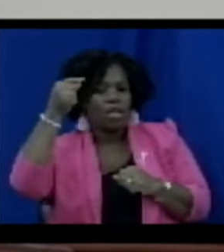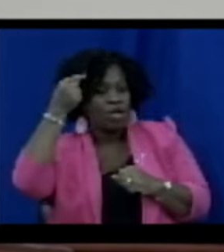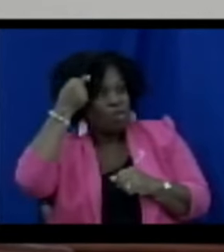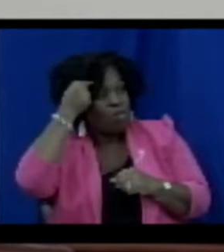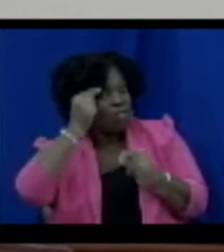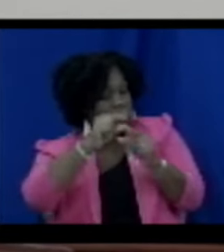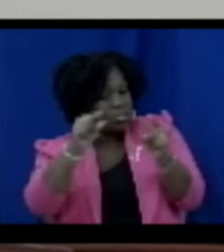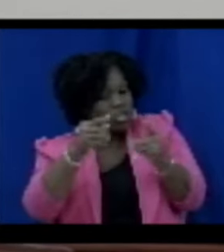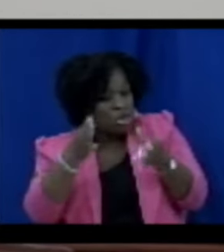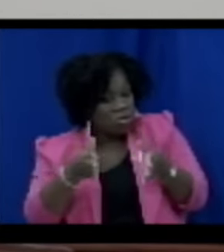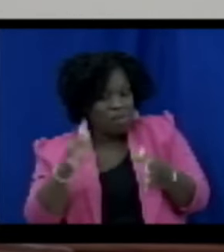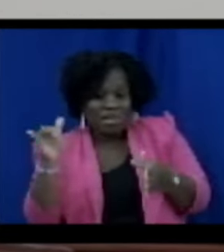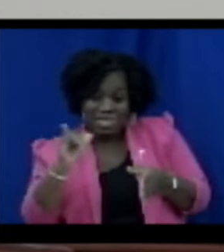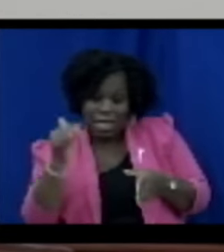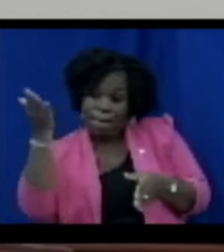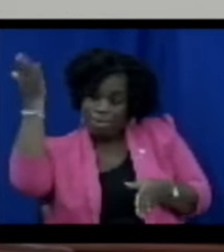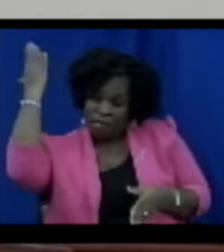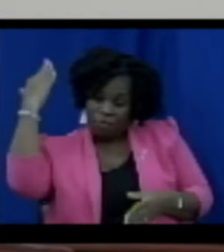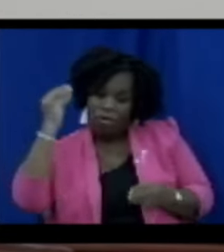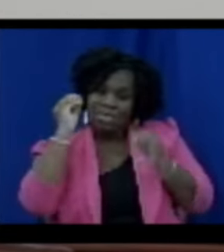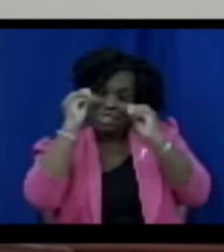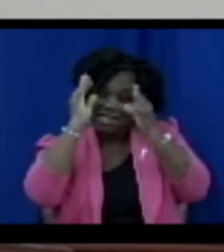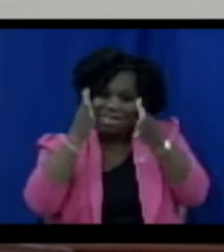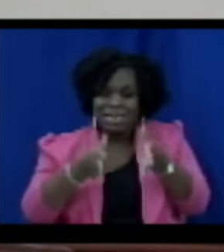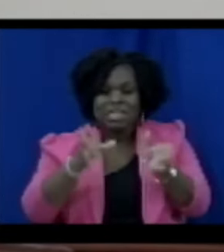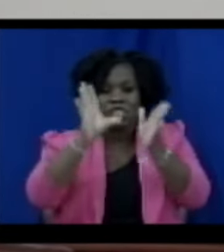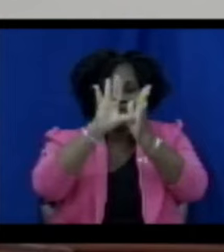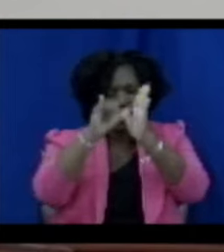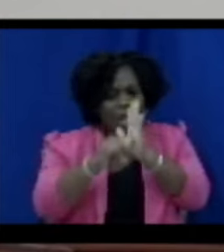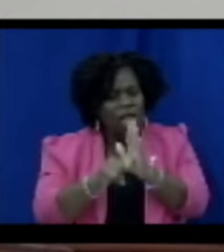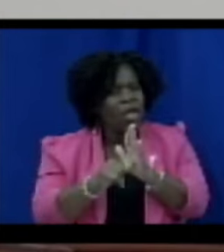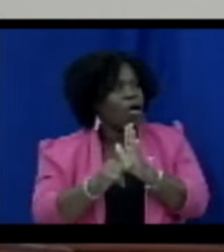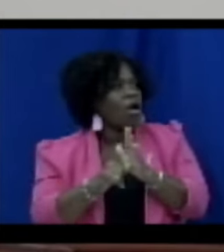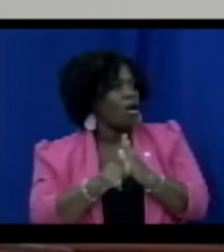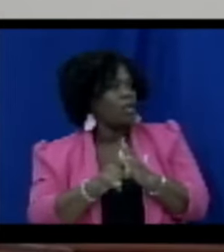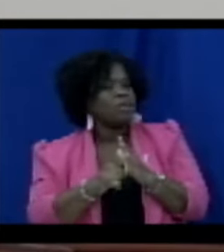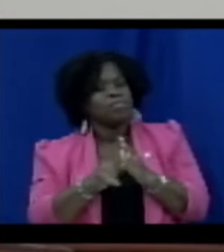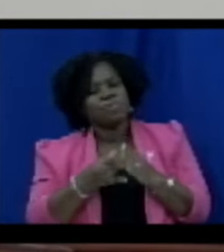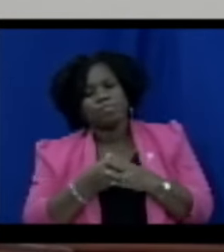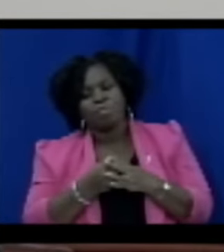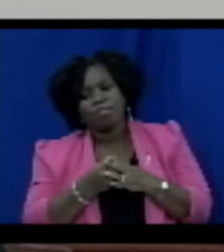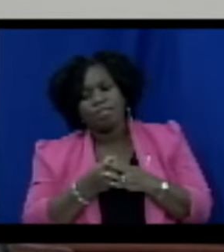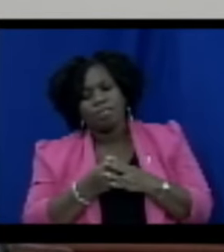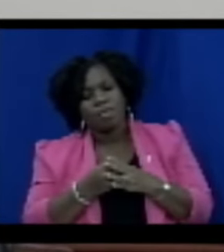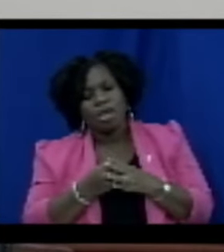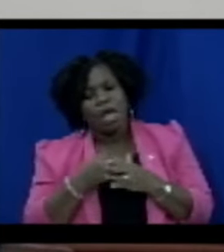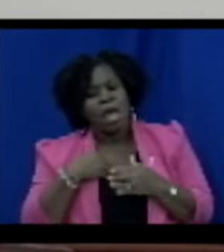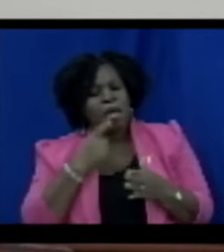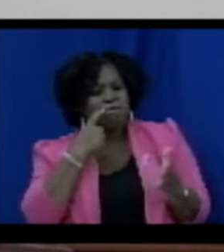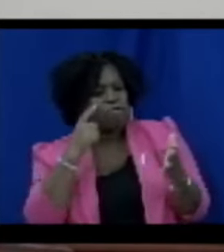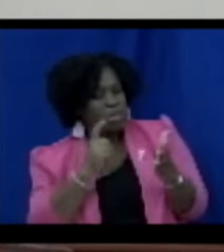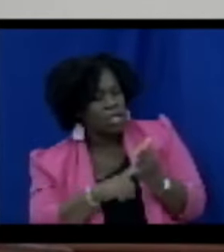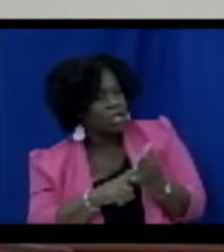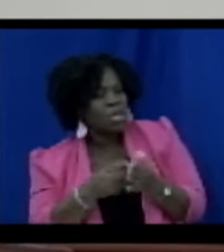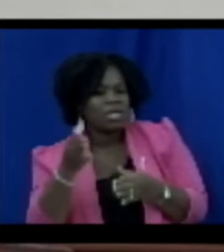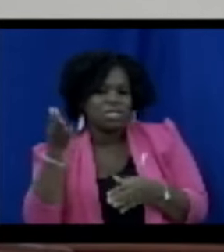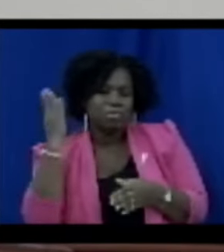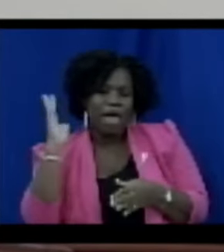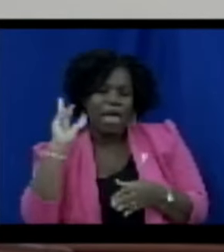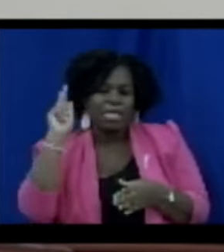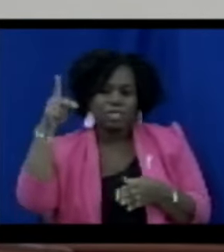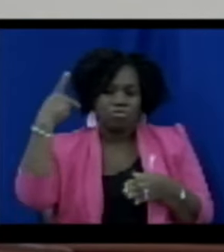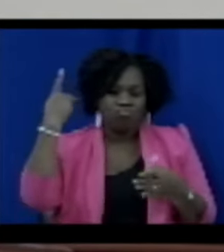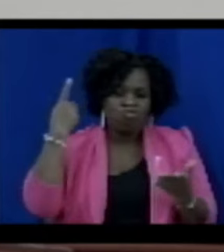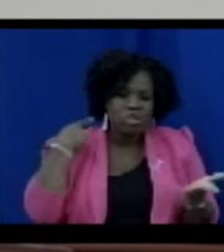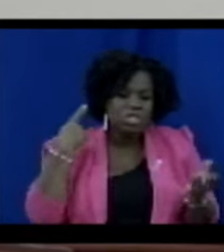once a teacher of the K-On High School and they recognized past principals, teachers, and those who